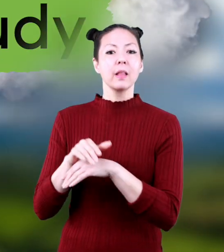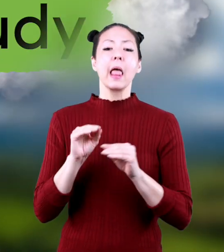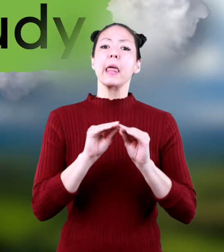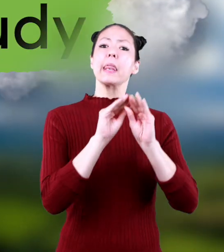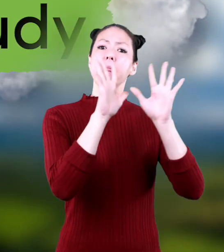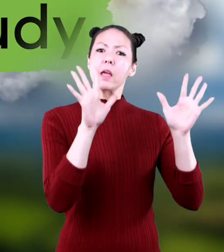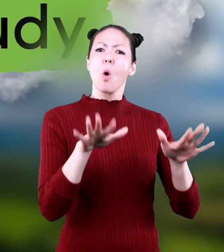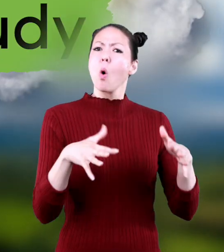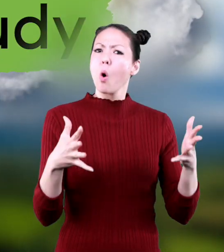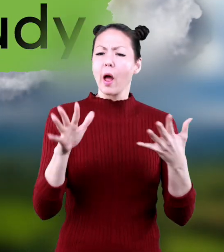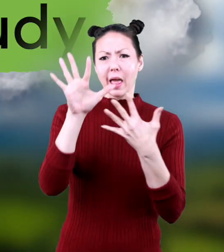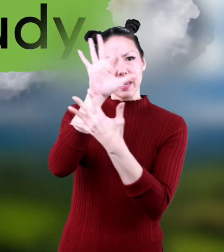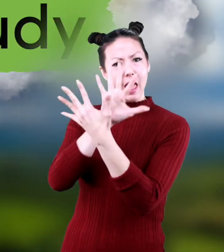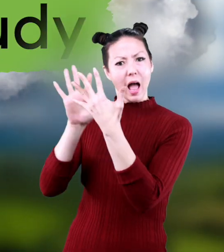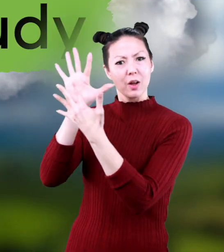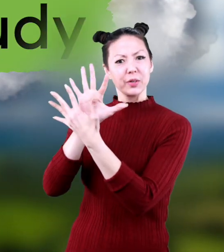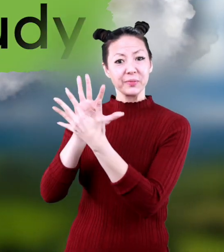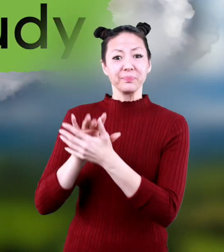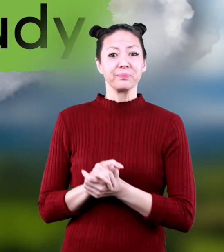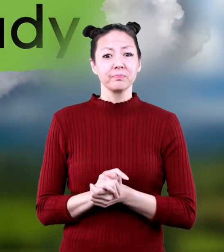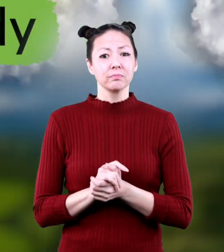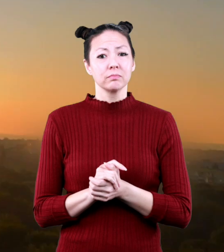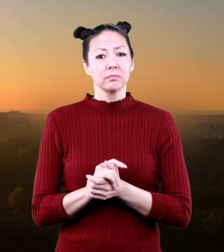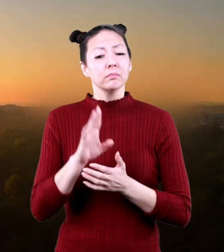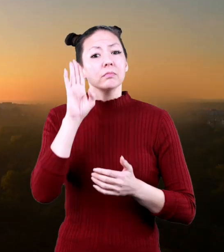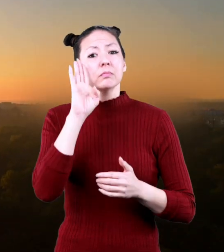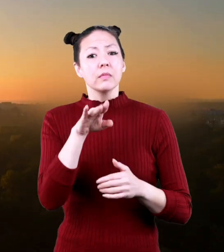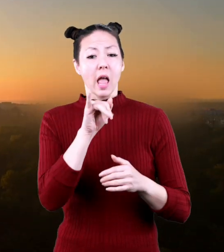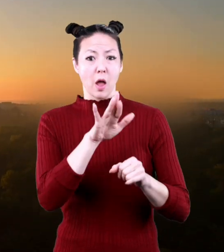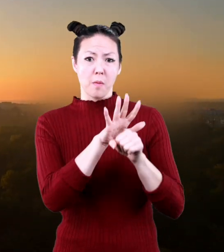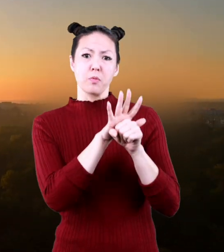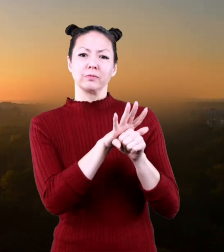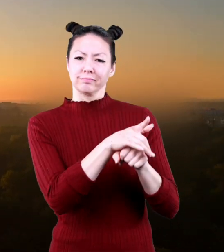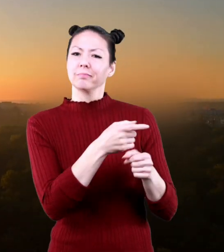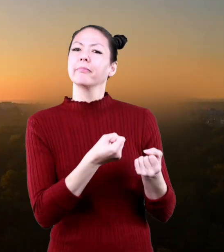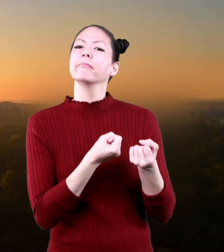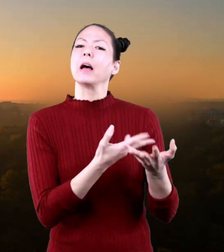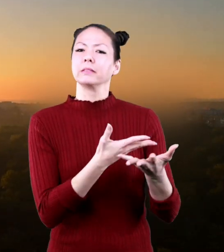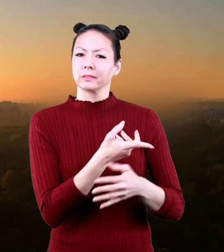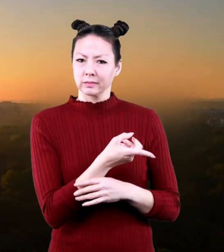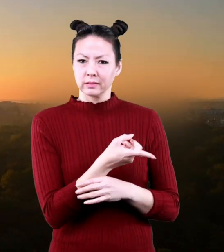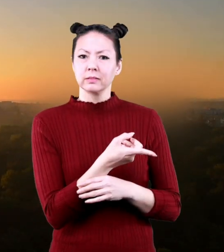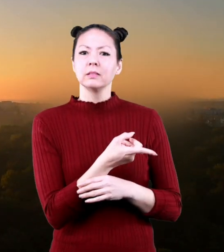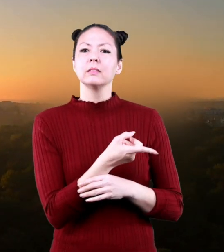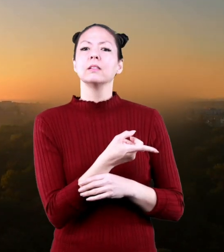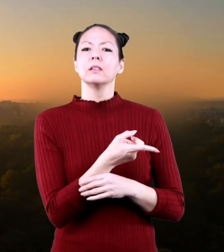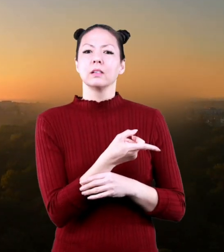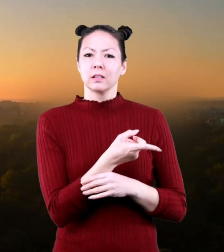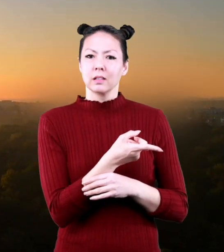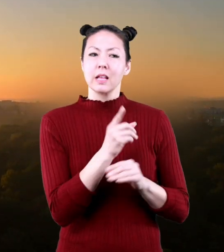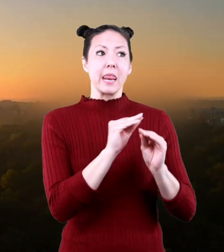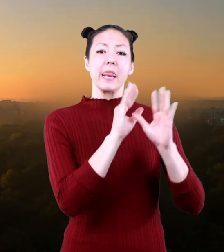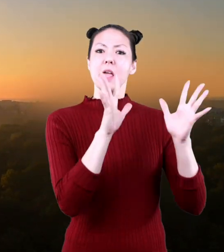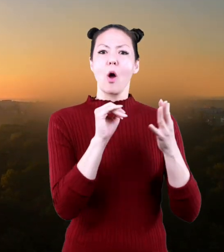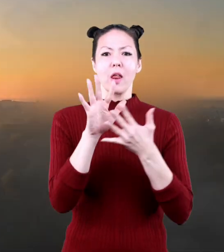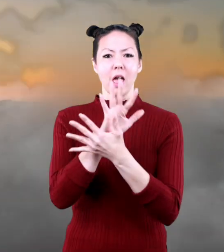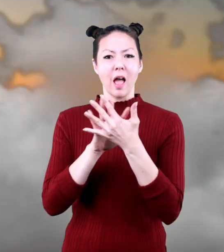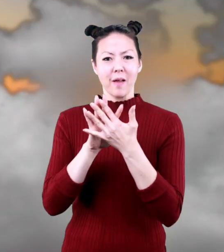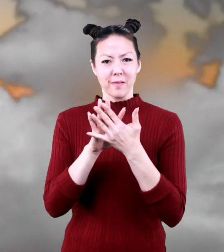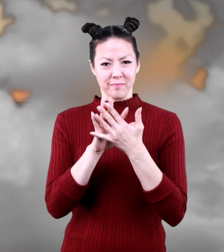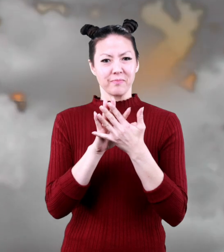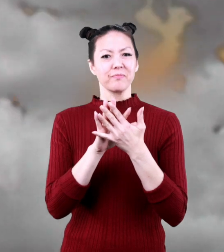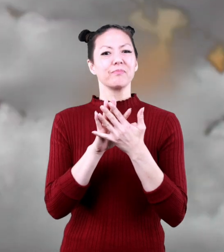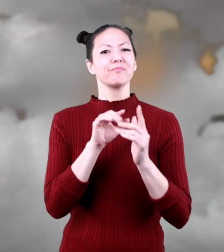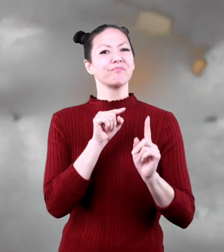Clear or Cloudy Did you know that air pressure affects whether or not it is a clear